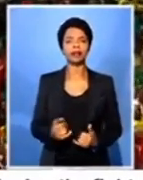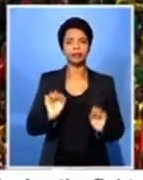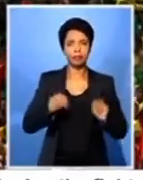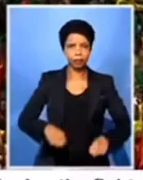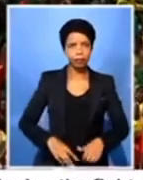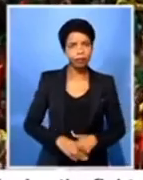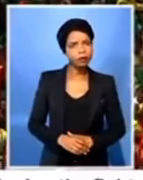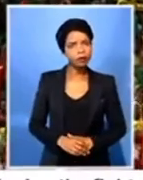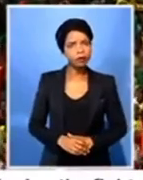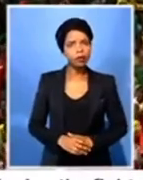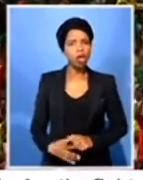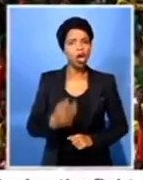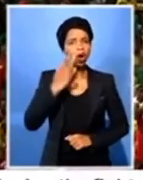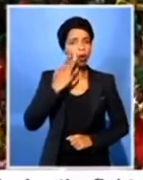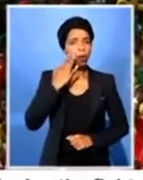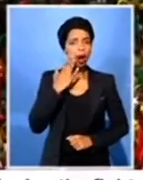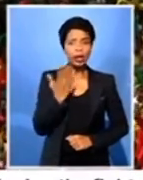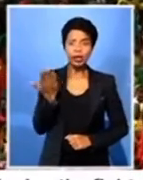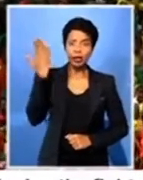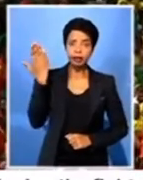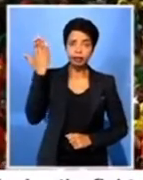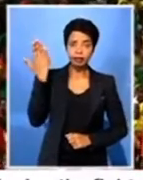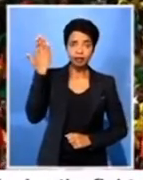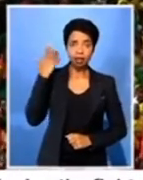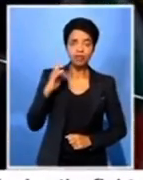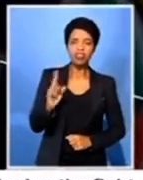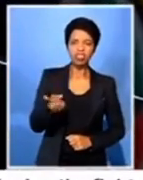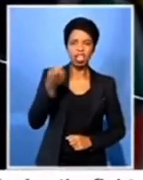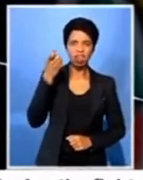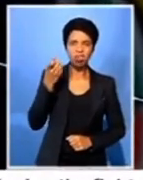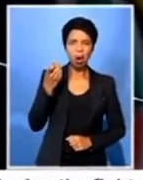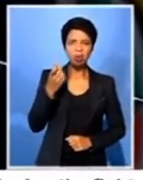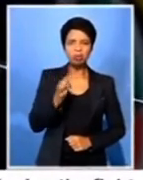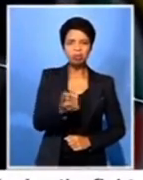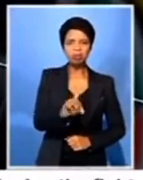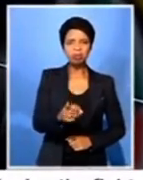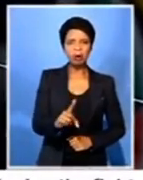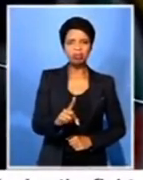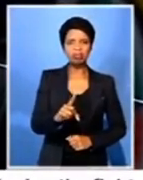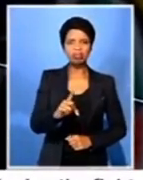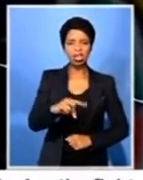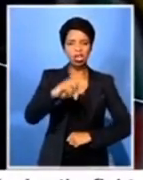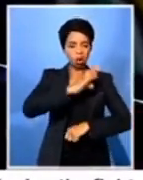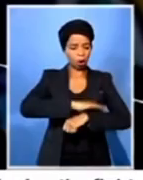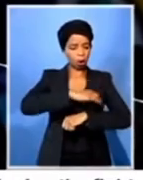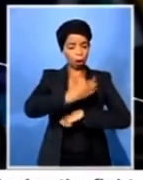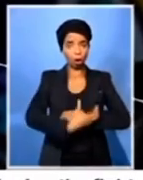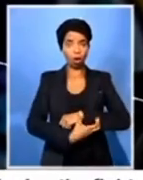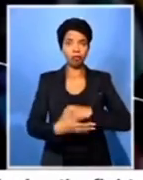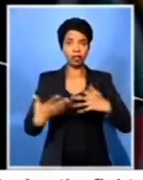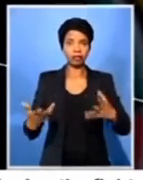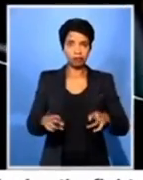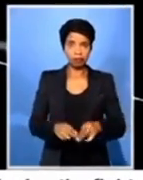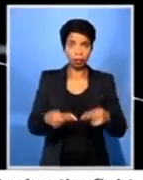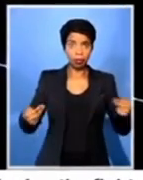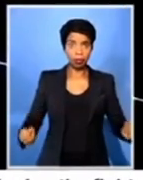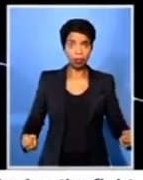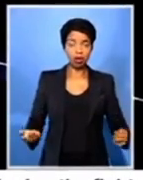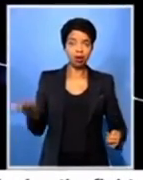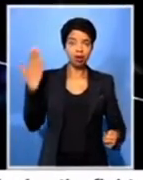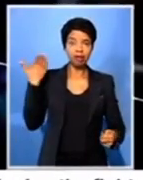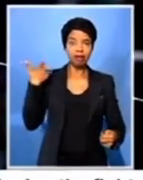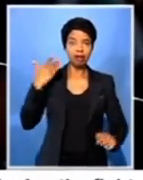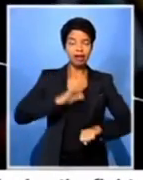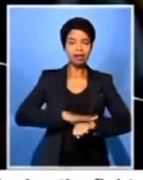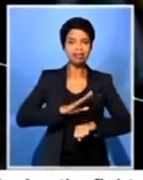When they called the press conference during the dark days